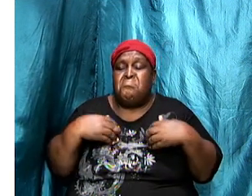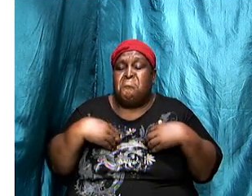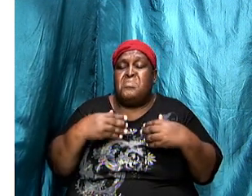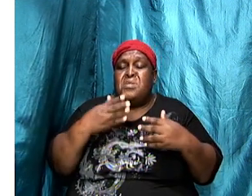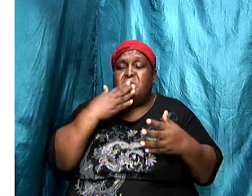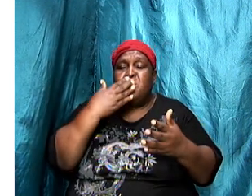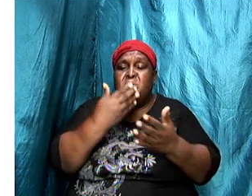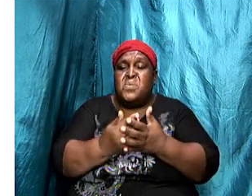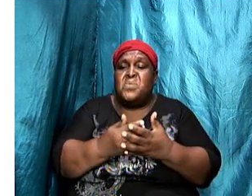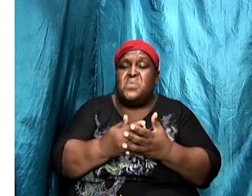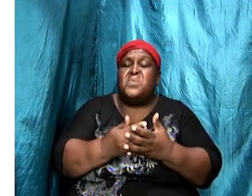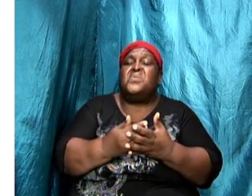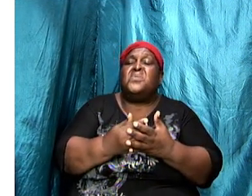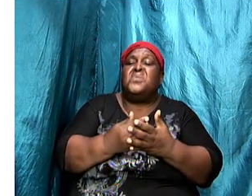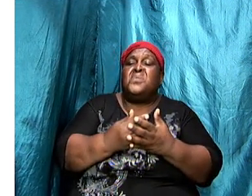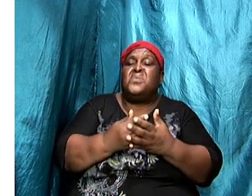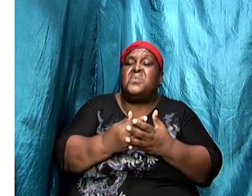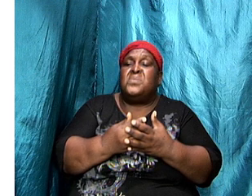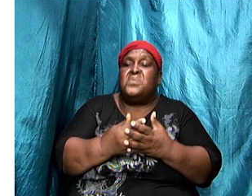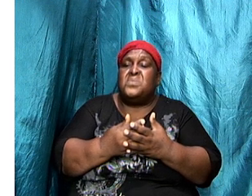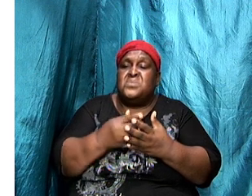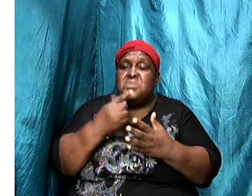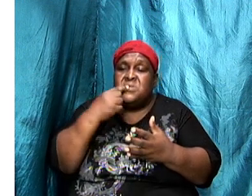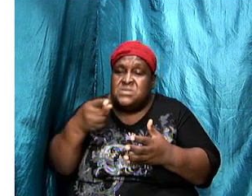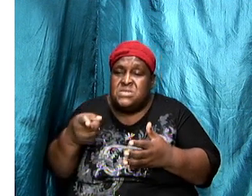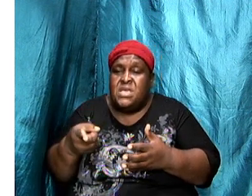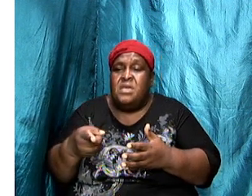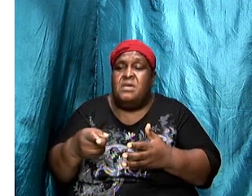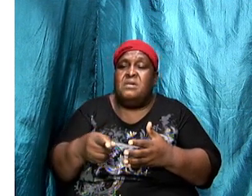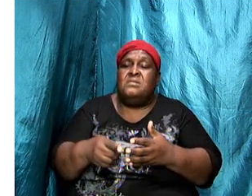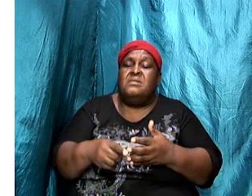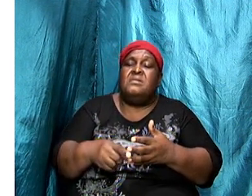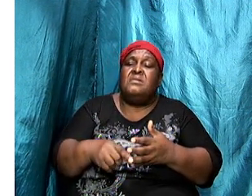or on the opposite side they got a word of rebuke